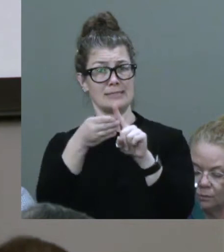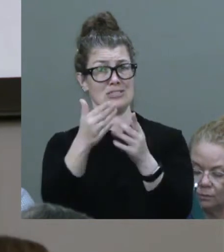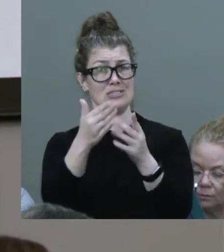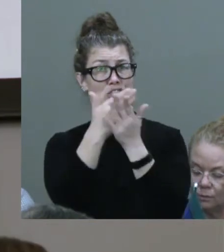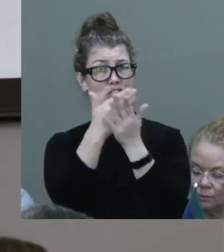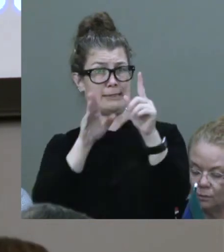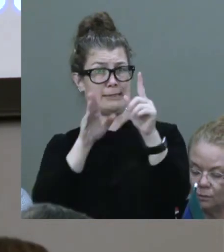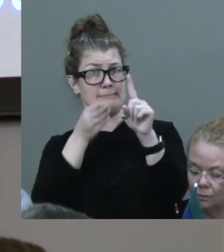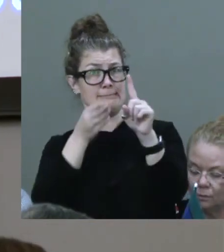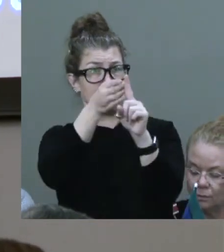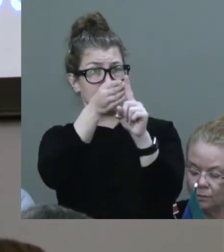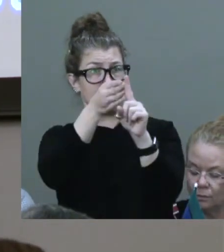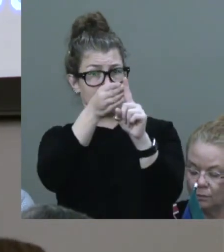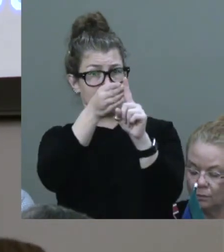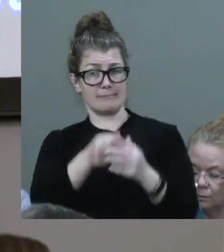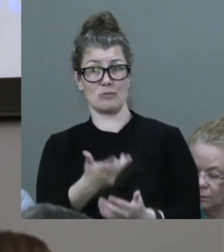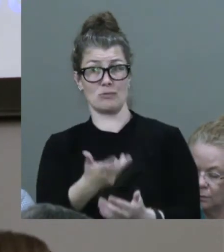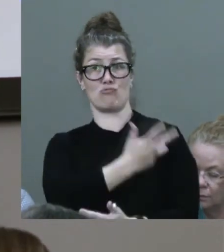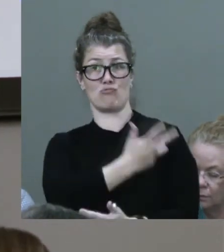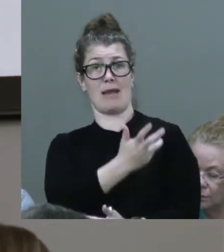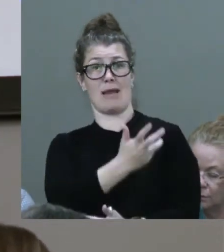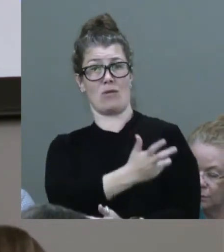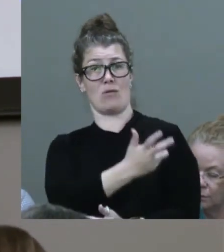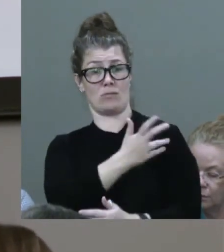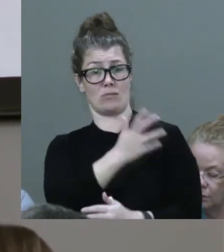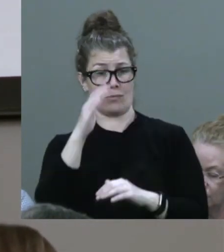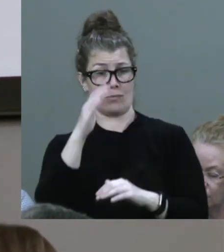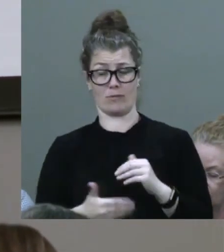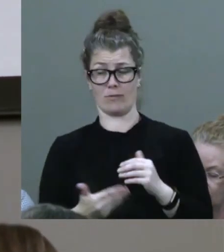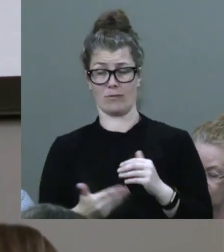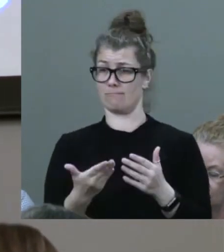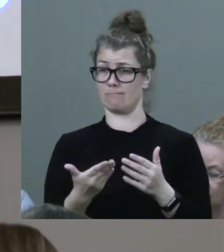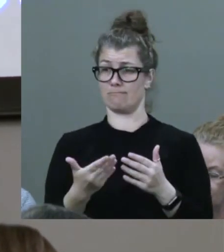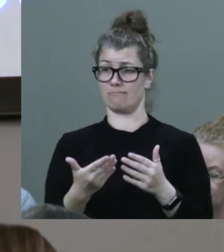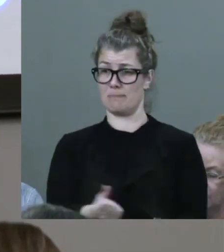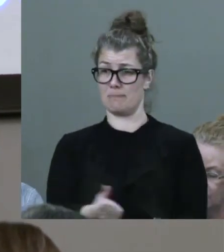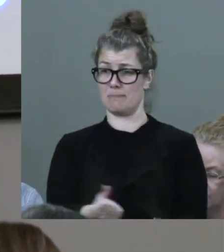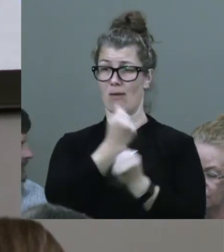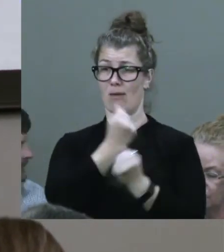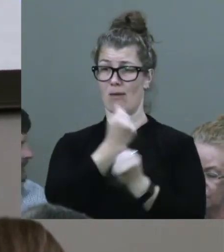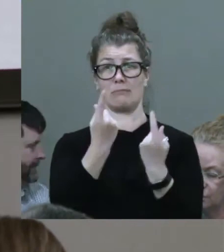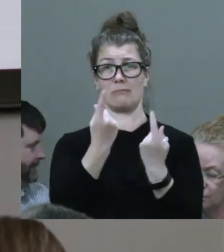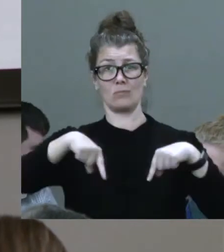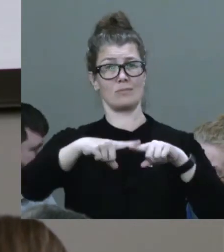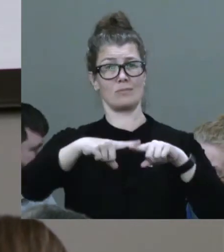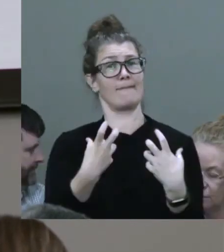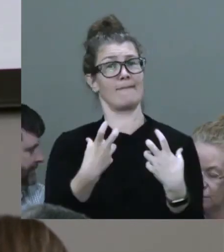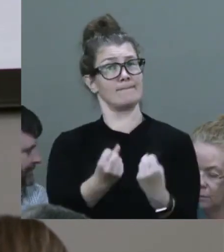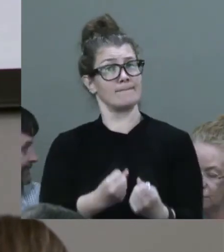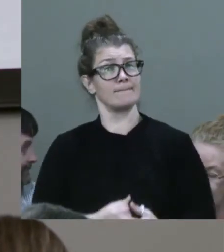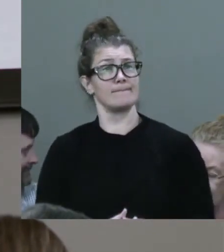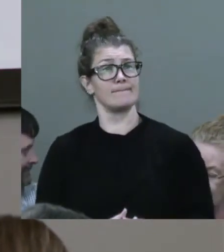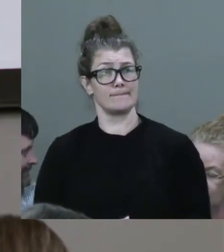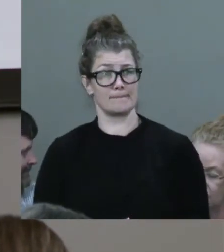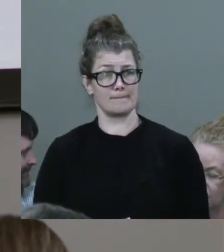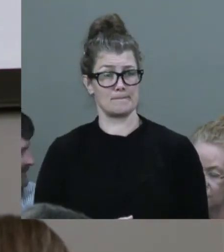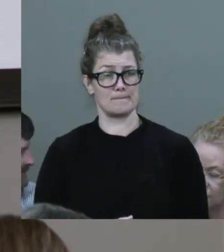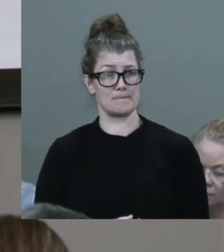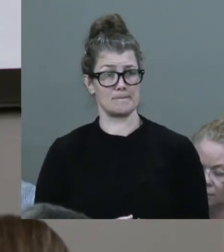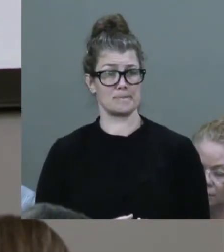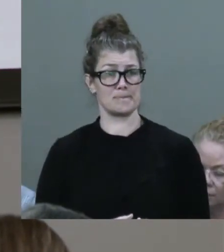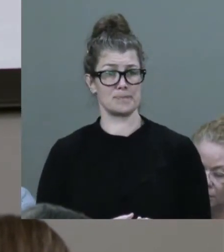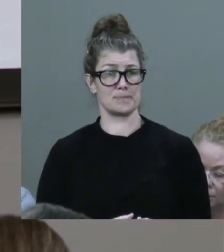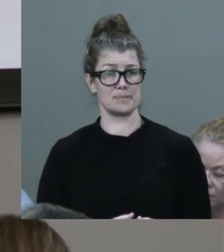Proud of the shared power that we possess. Given fire